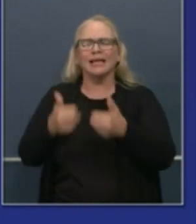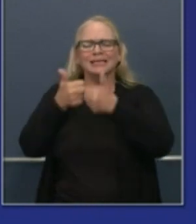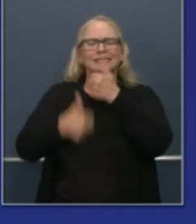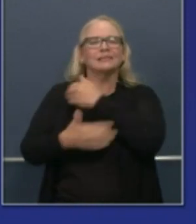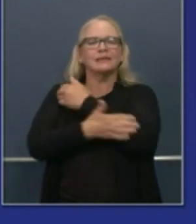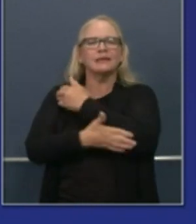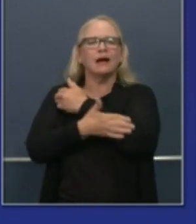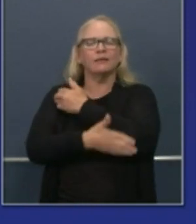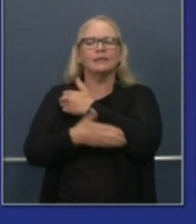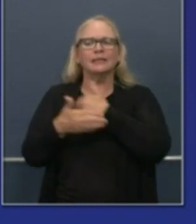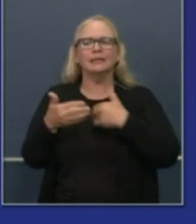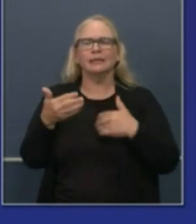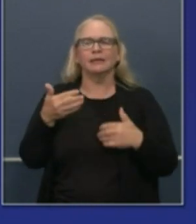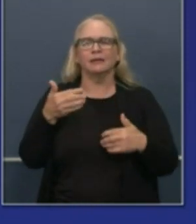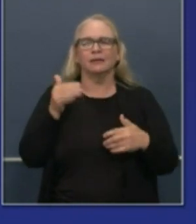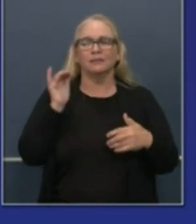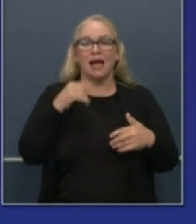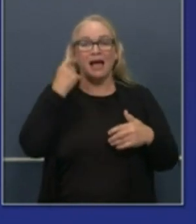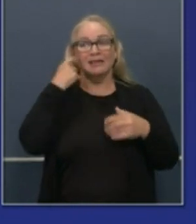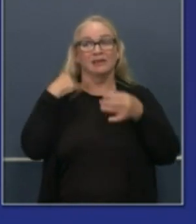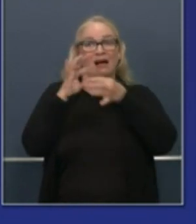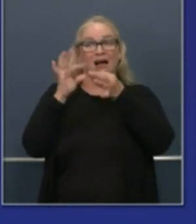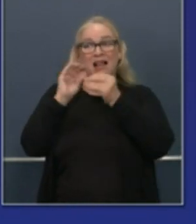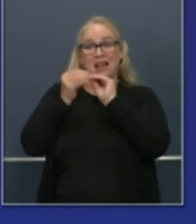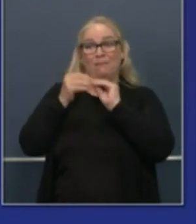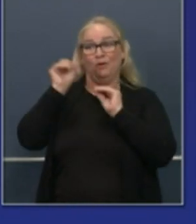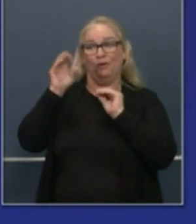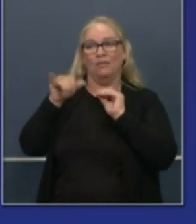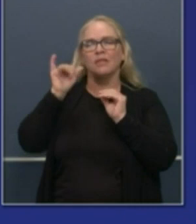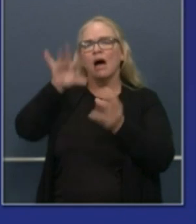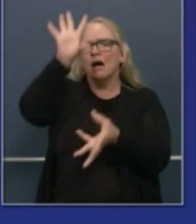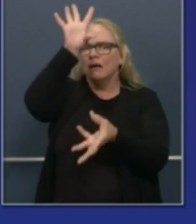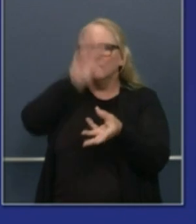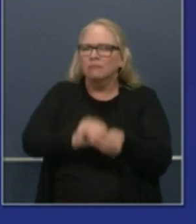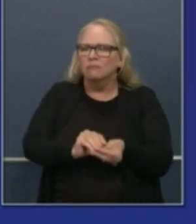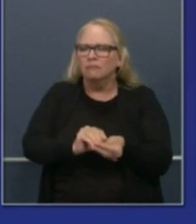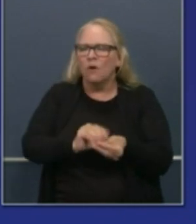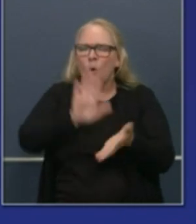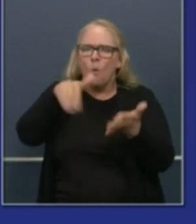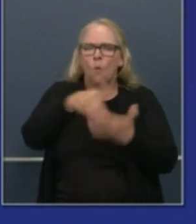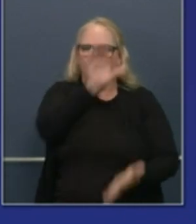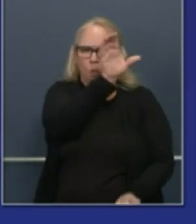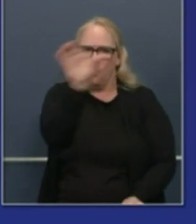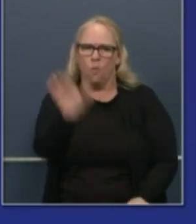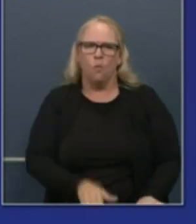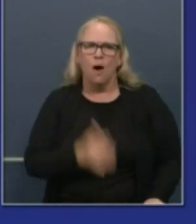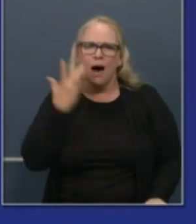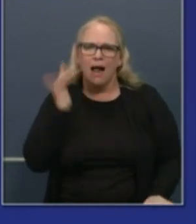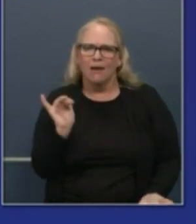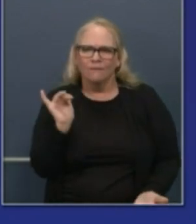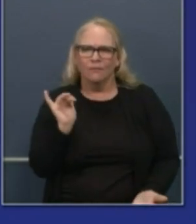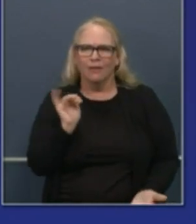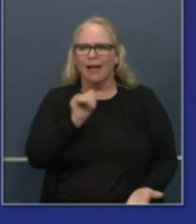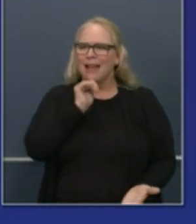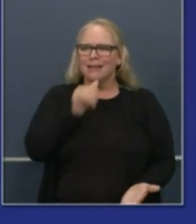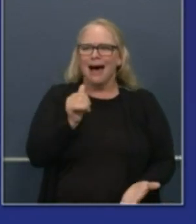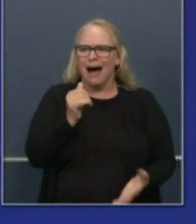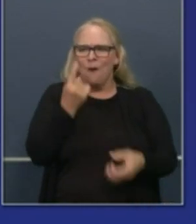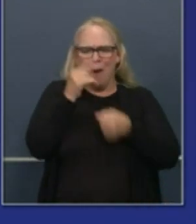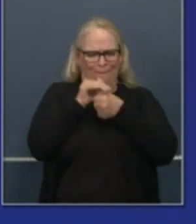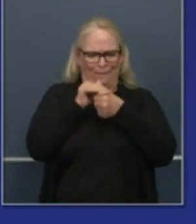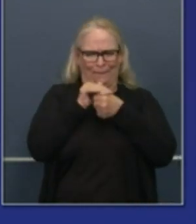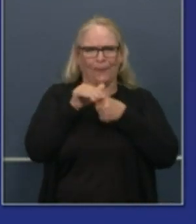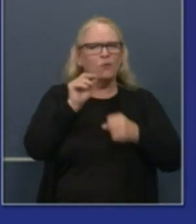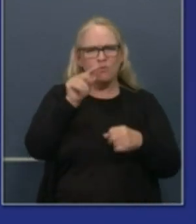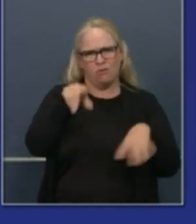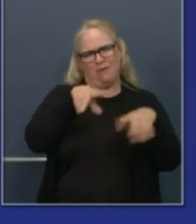in the aggregate in our state. None of us live in the aggregate. All of us live somewhere in the state